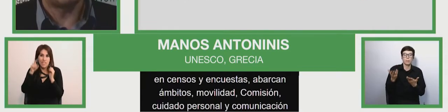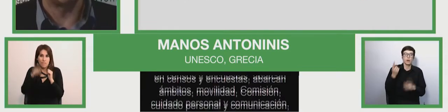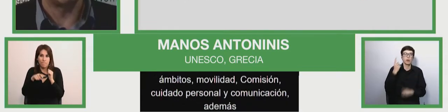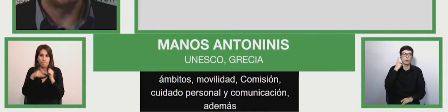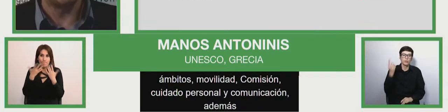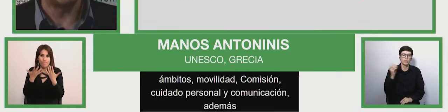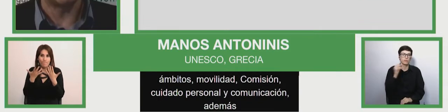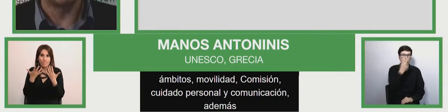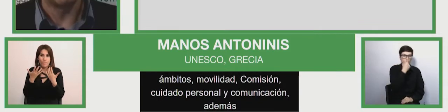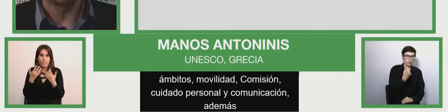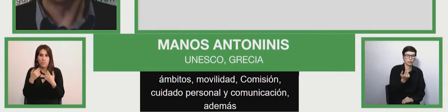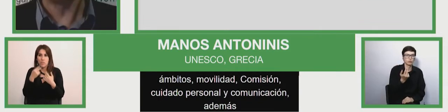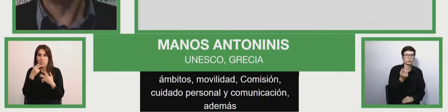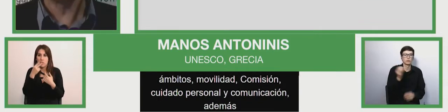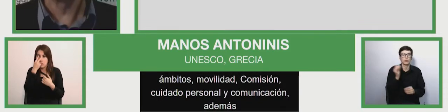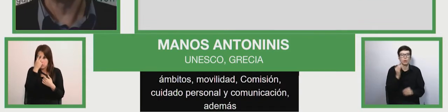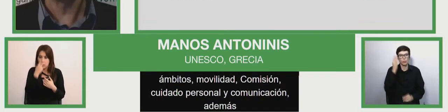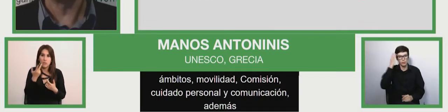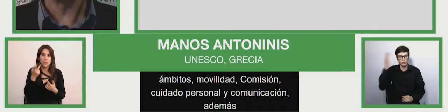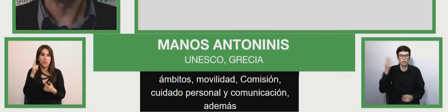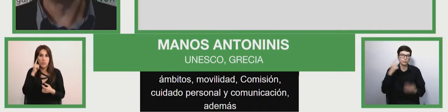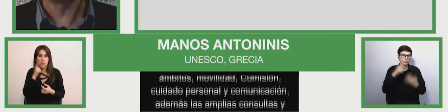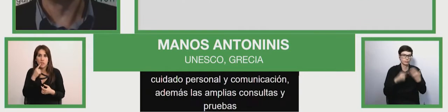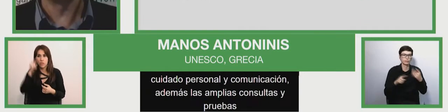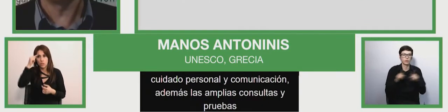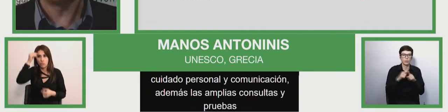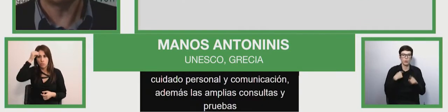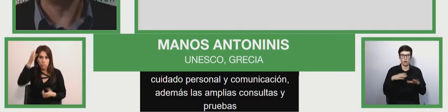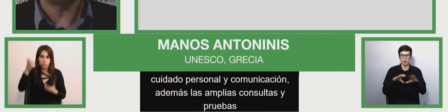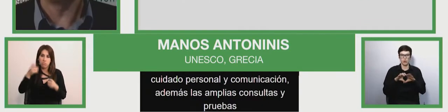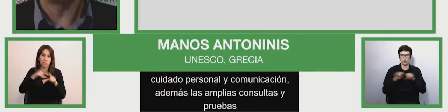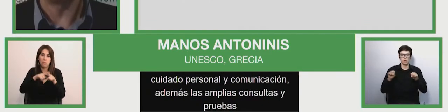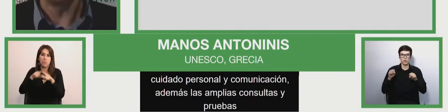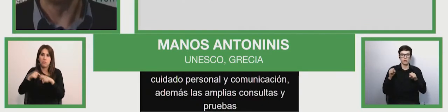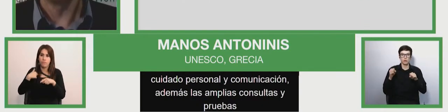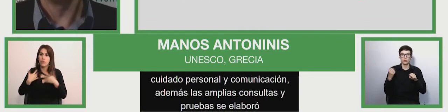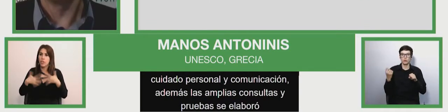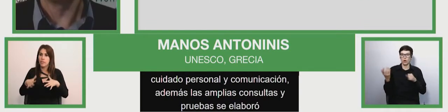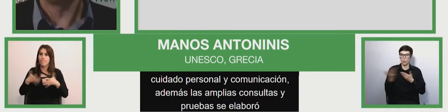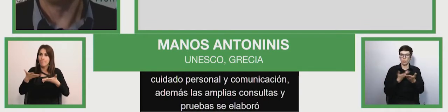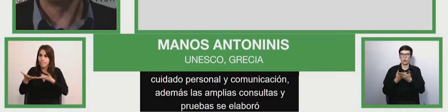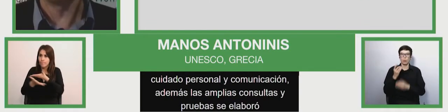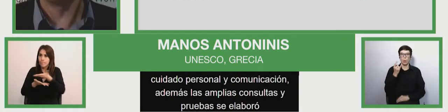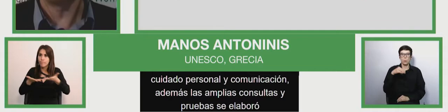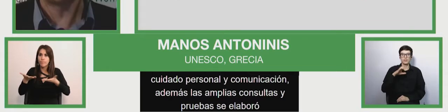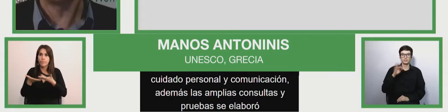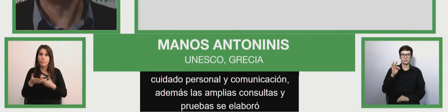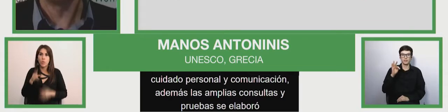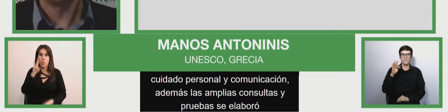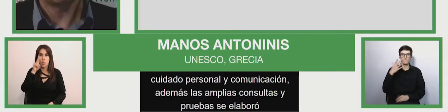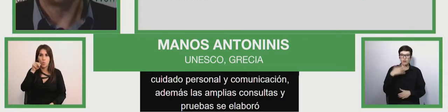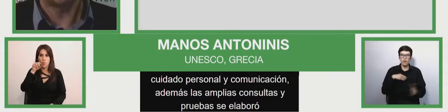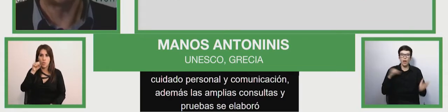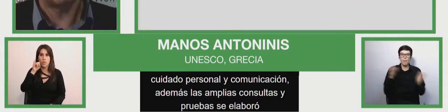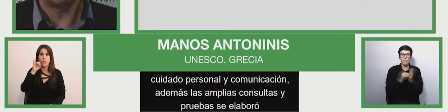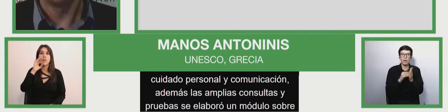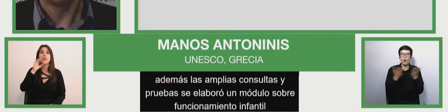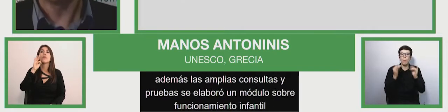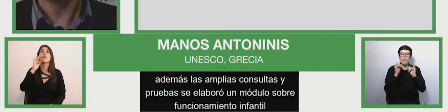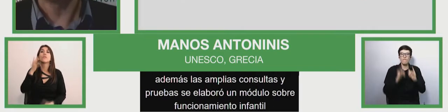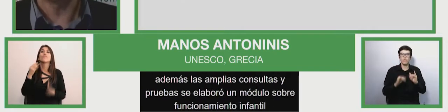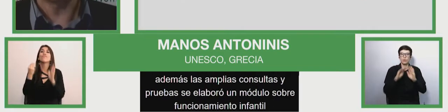together with UNICEF, we elaborated a module on child functioning applied in large scale